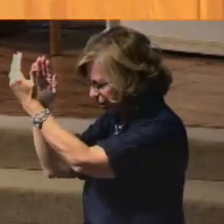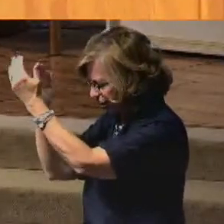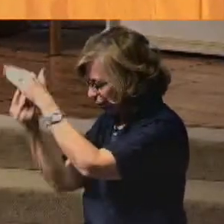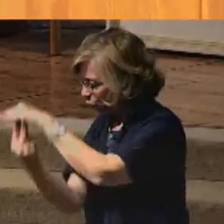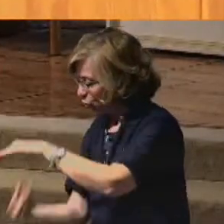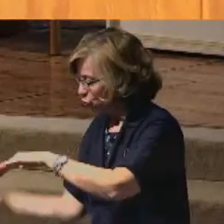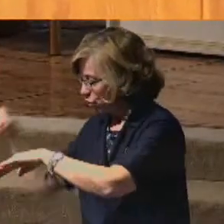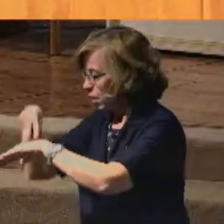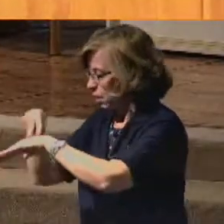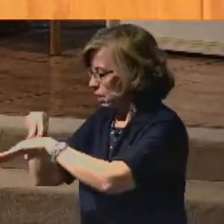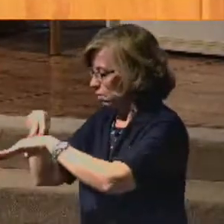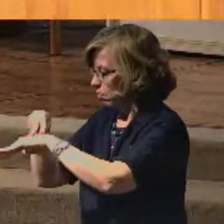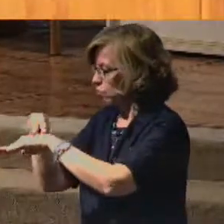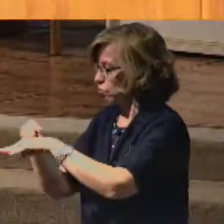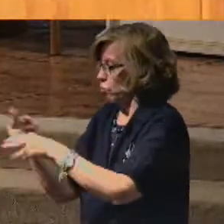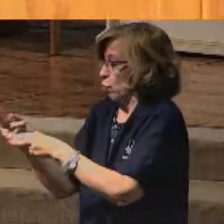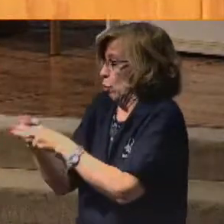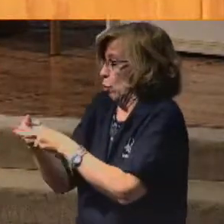-coming King.